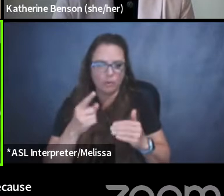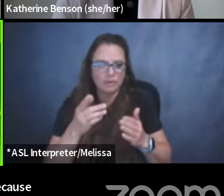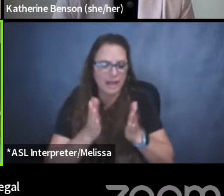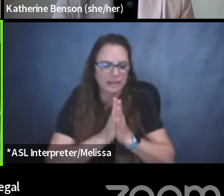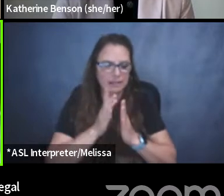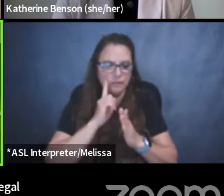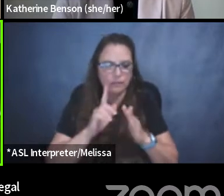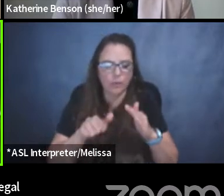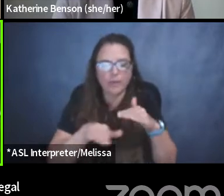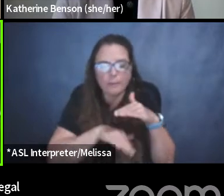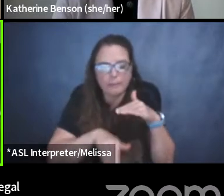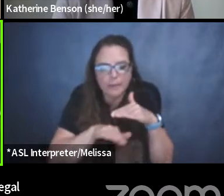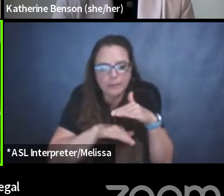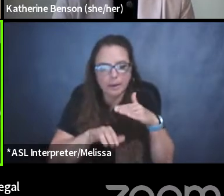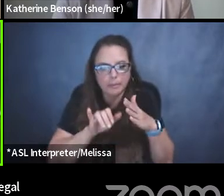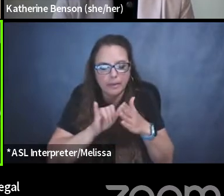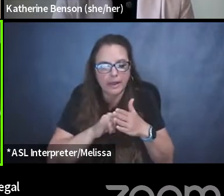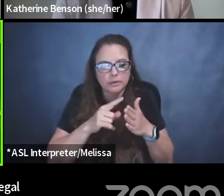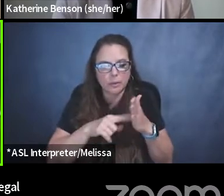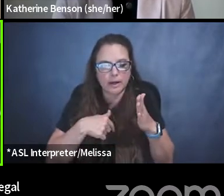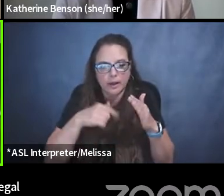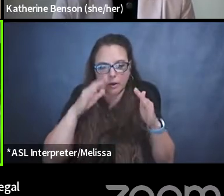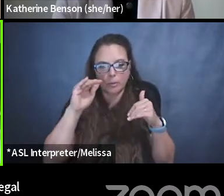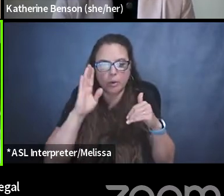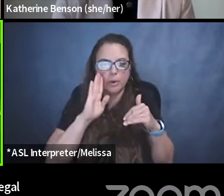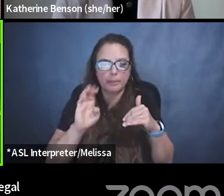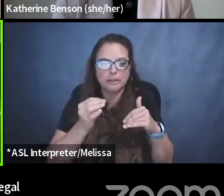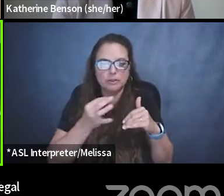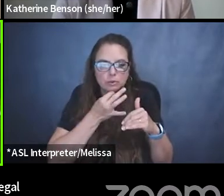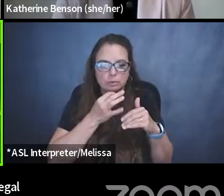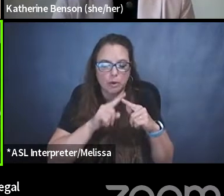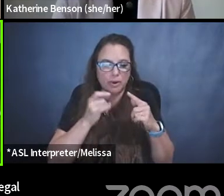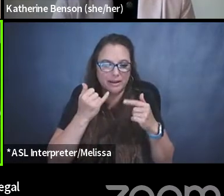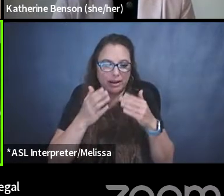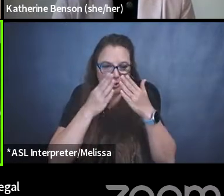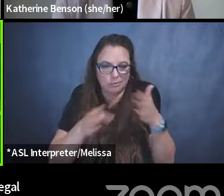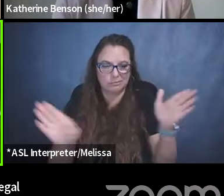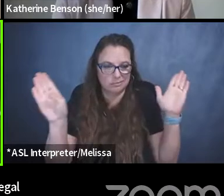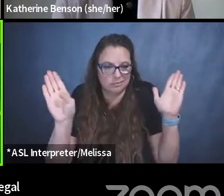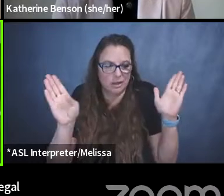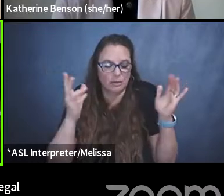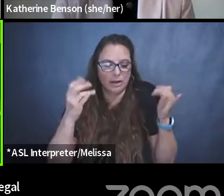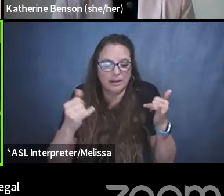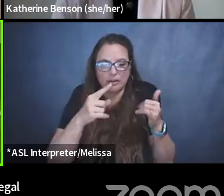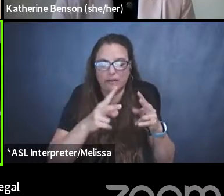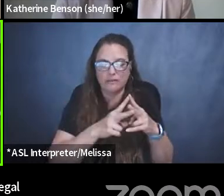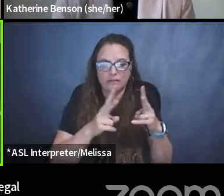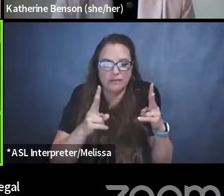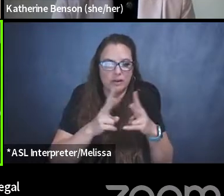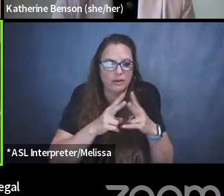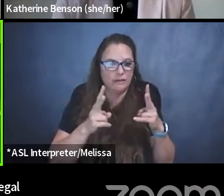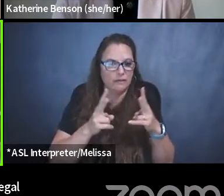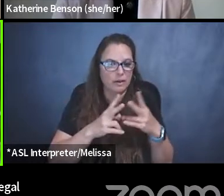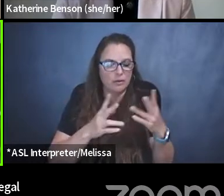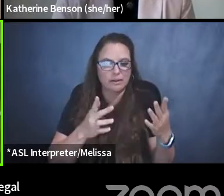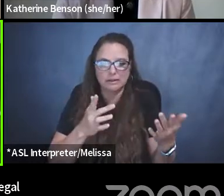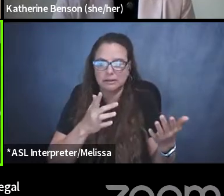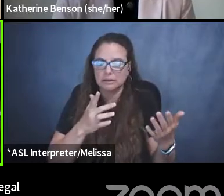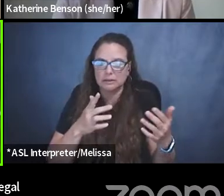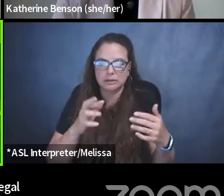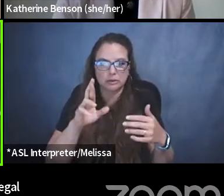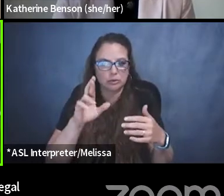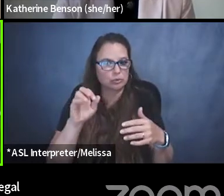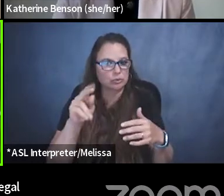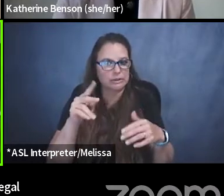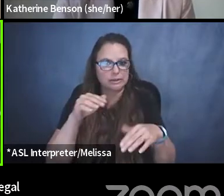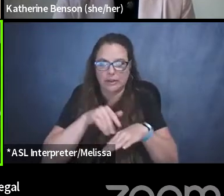that's what I hope it'll be very soon, but right now, it's wide open. You're very, very vulnerable at the border, and if you want to protect yourself,